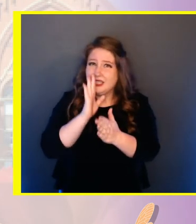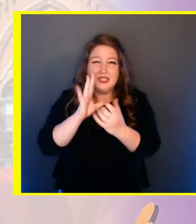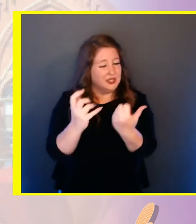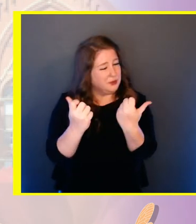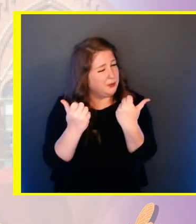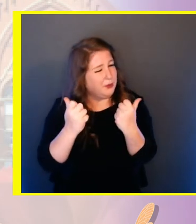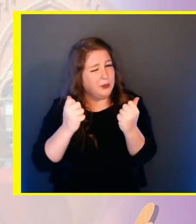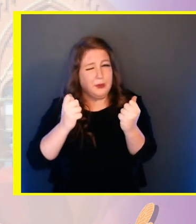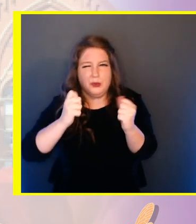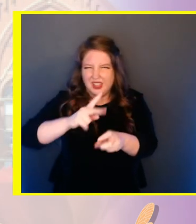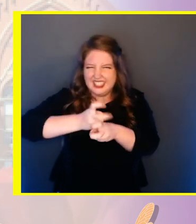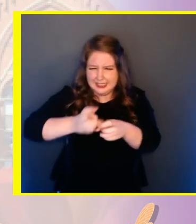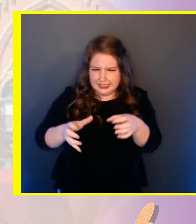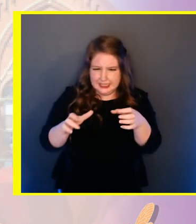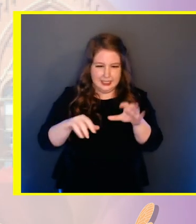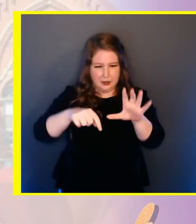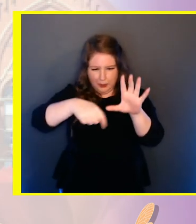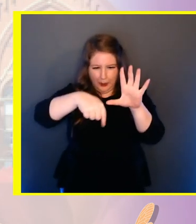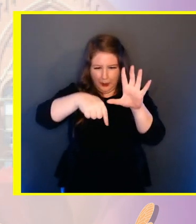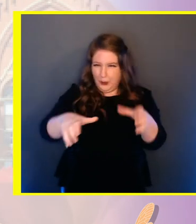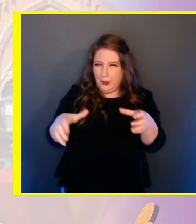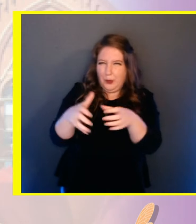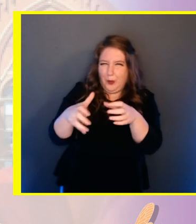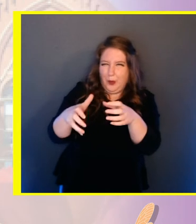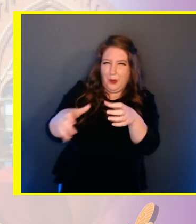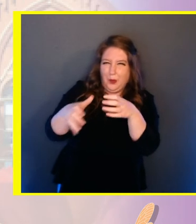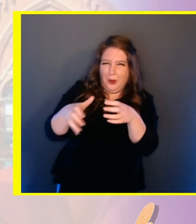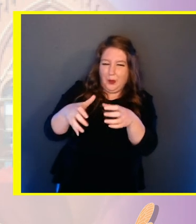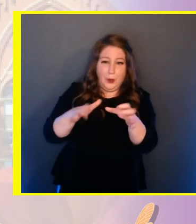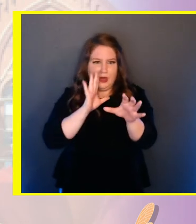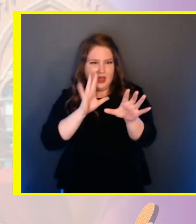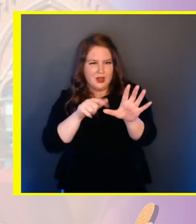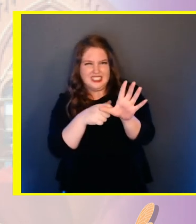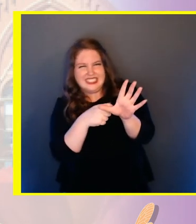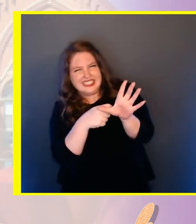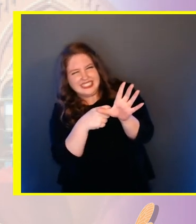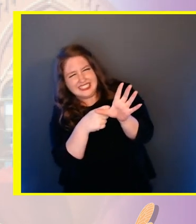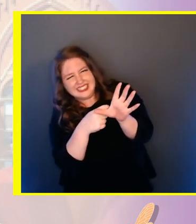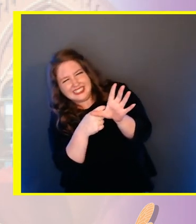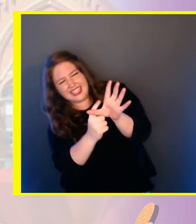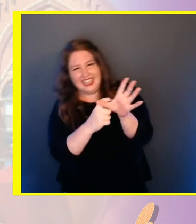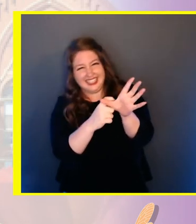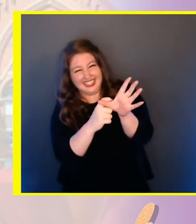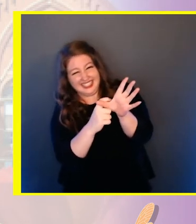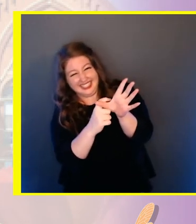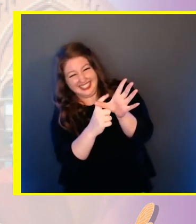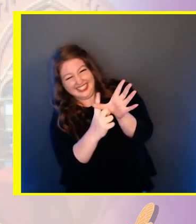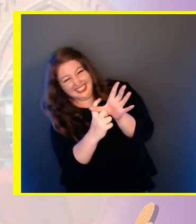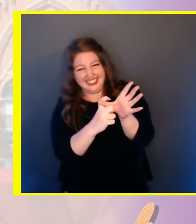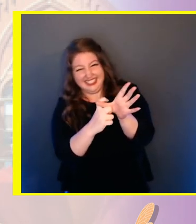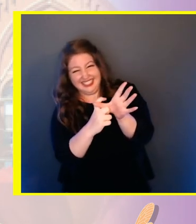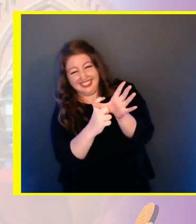It'll be like this for several minutes as it hardens the claws at the end of its adult legs so they can reach forward